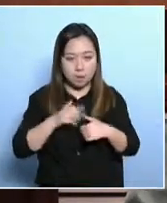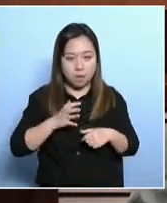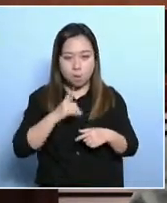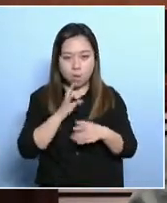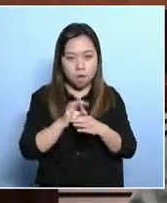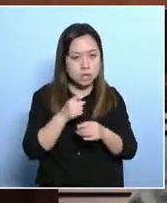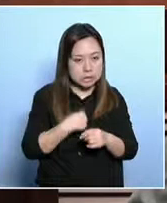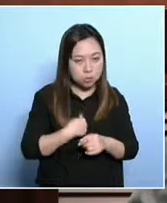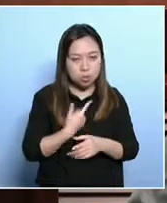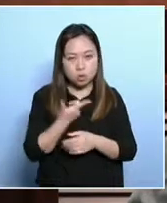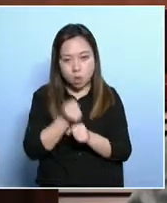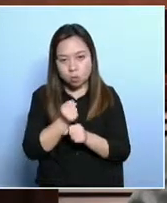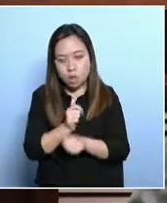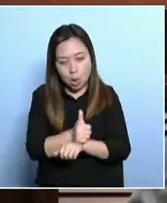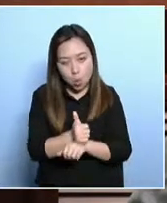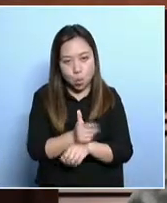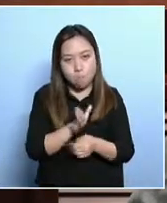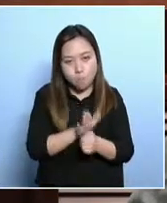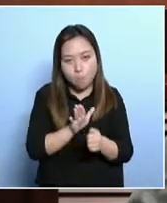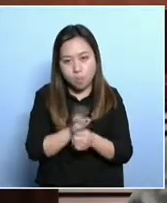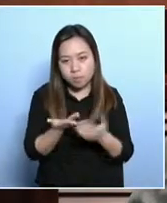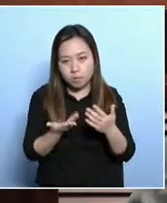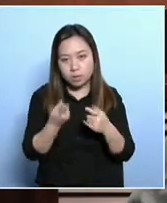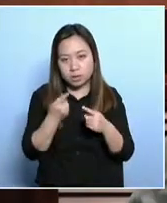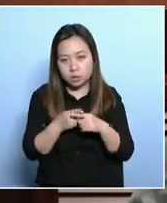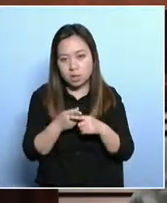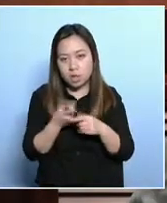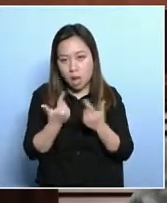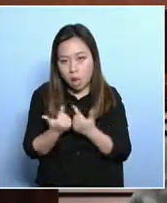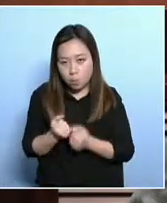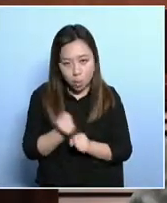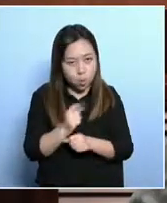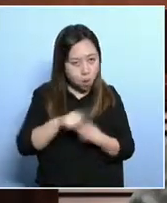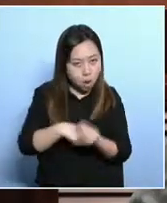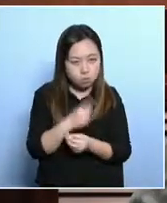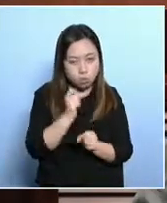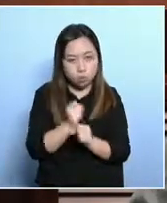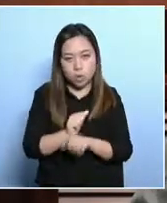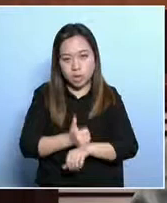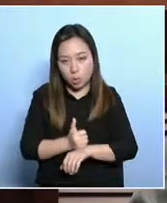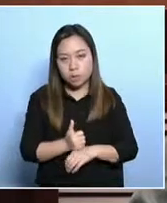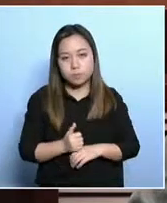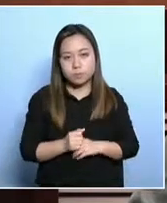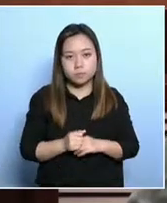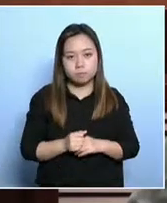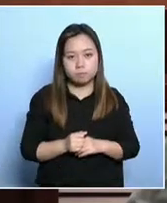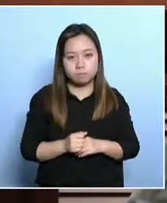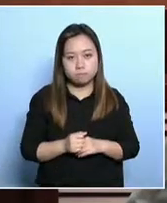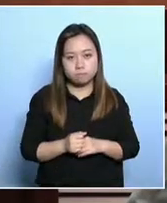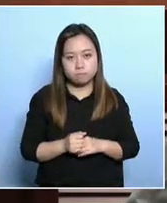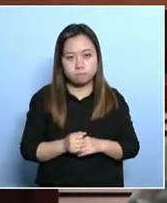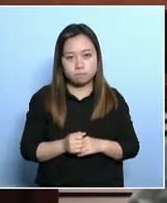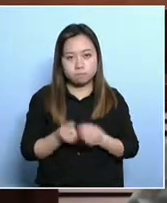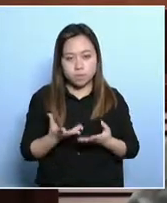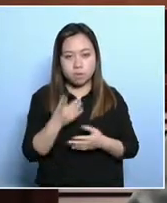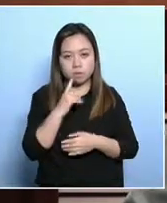services to help the elderly be employed. This should provide them with